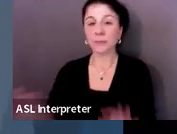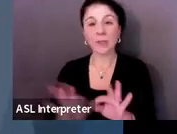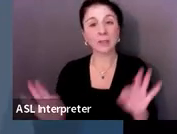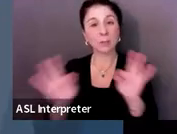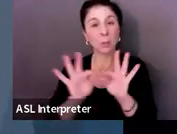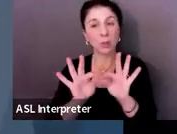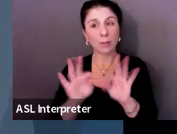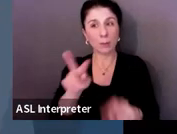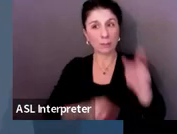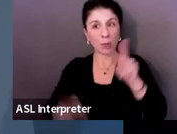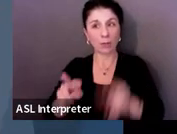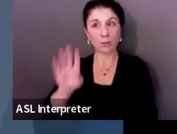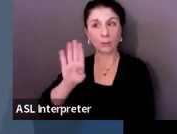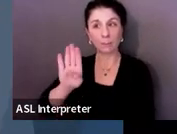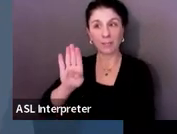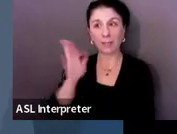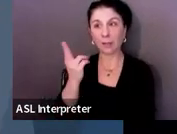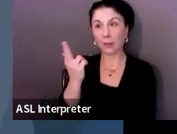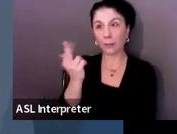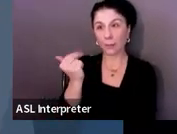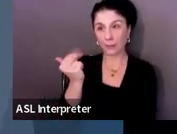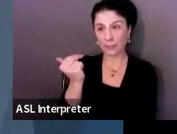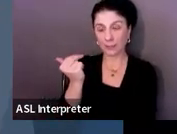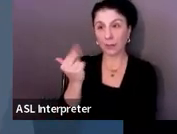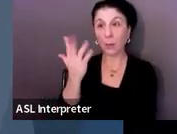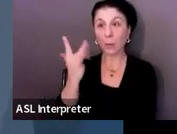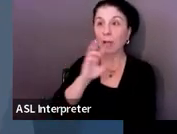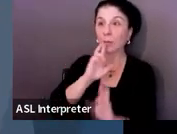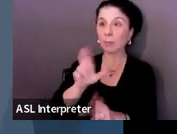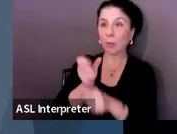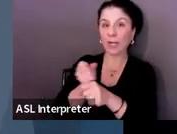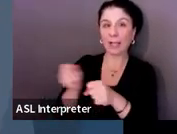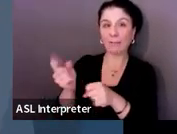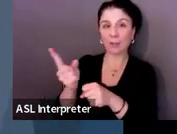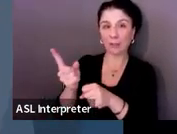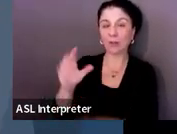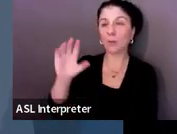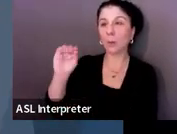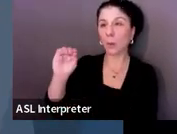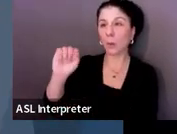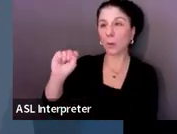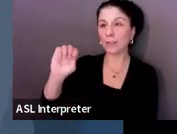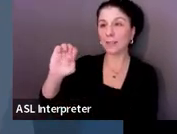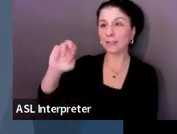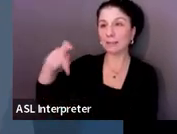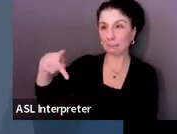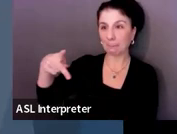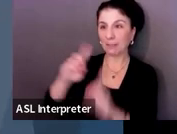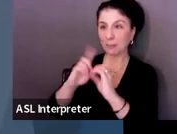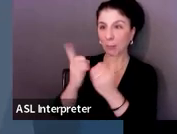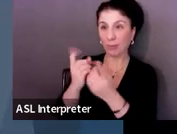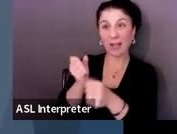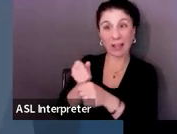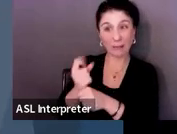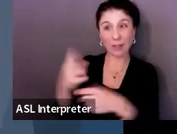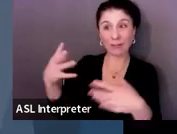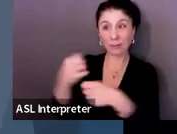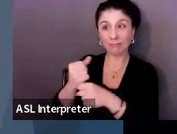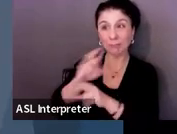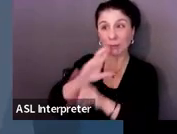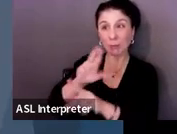report it annually to OSEP, which is the Office of Special Education Programs. And what this means in a nutshell